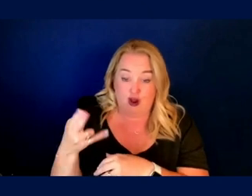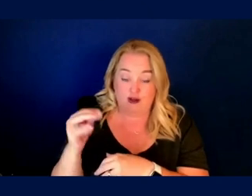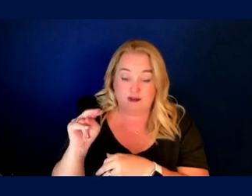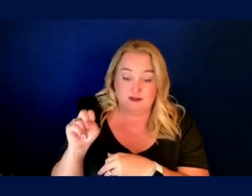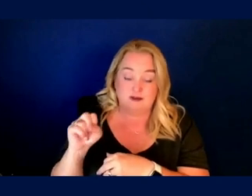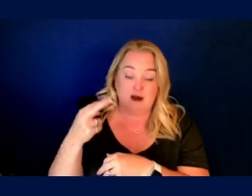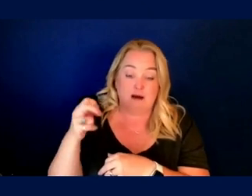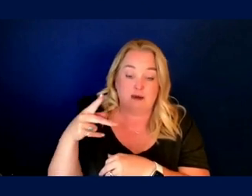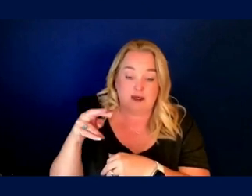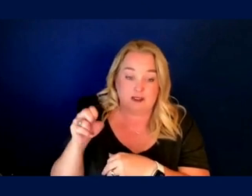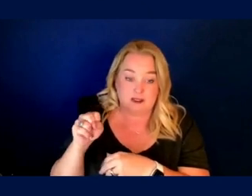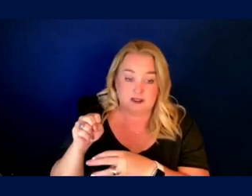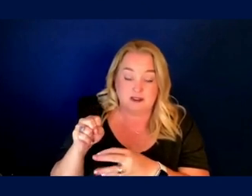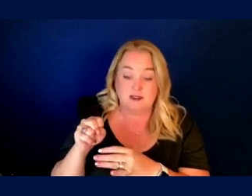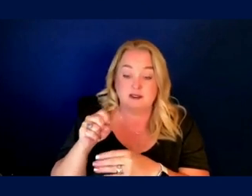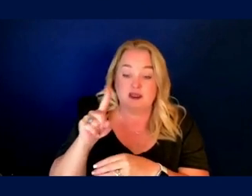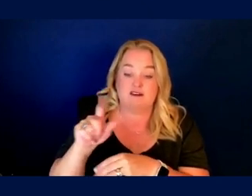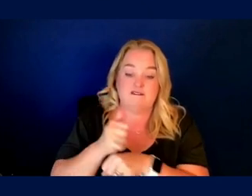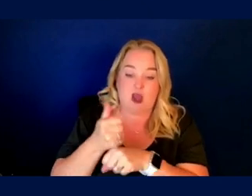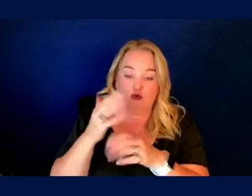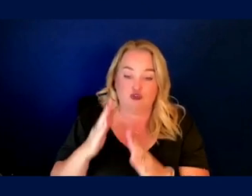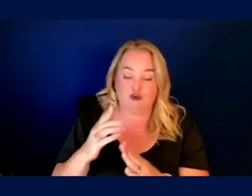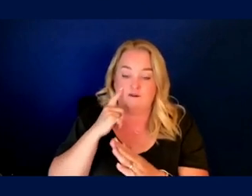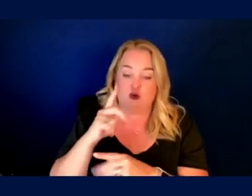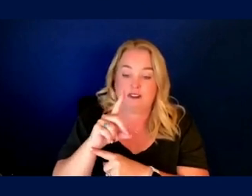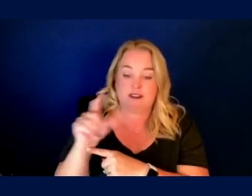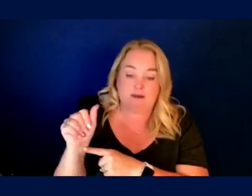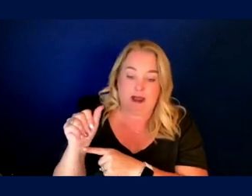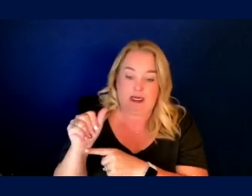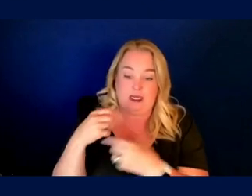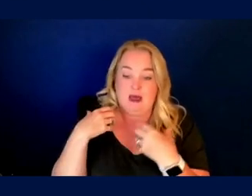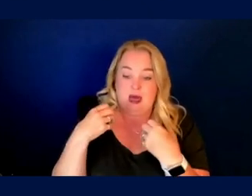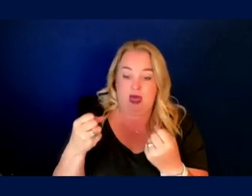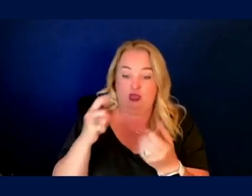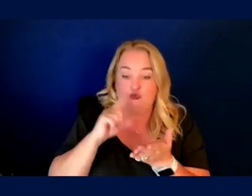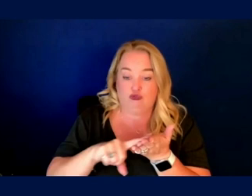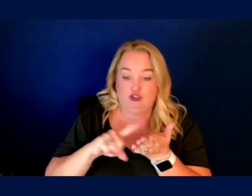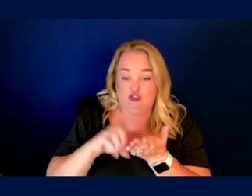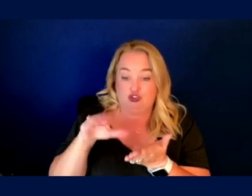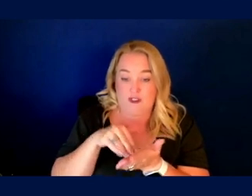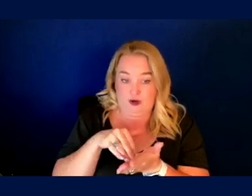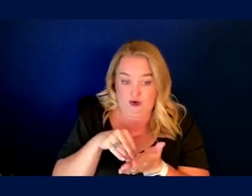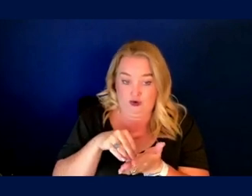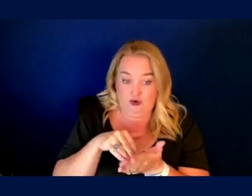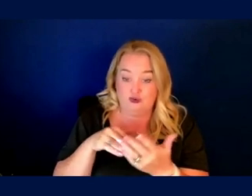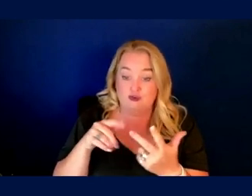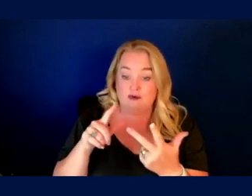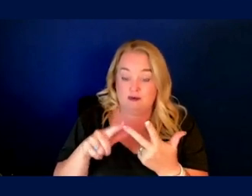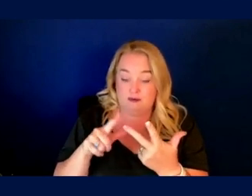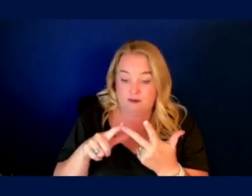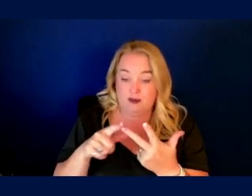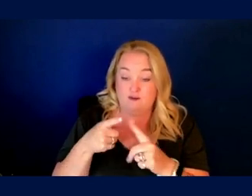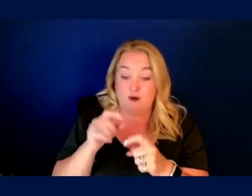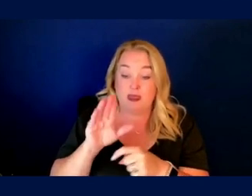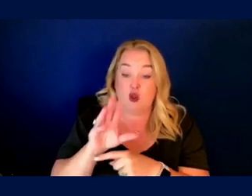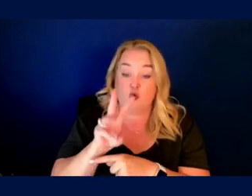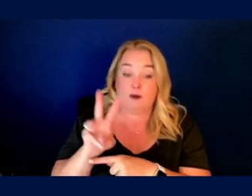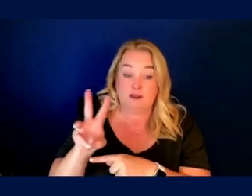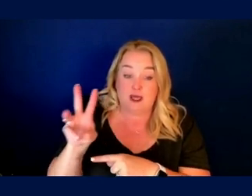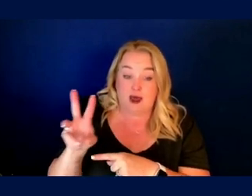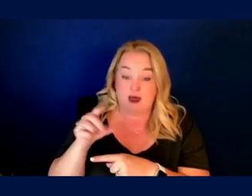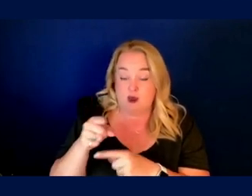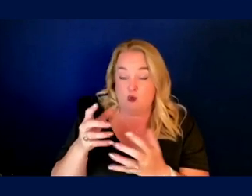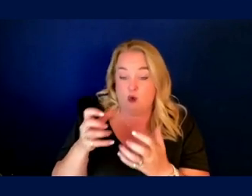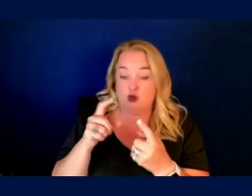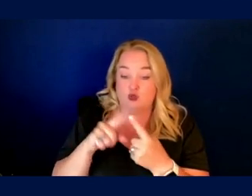and director of the Johns Hopkins University Disability Health Research Center. From their website, they aim to